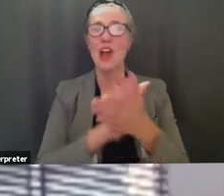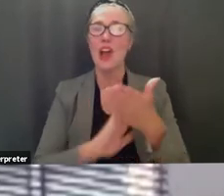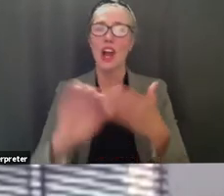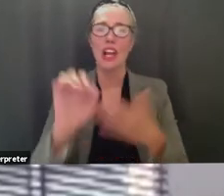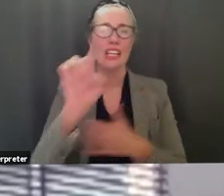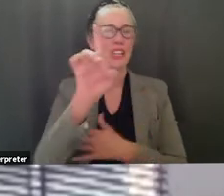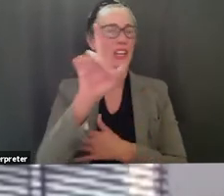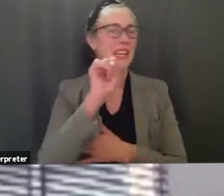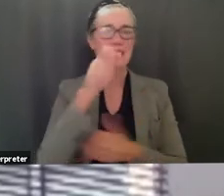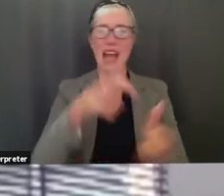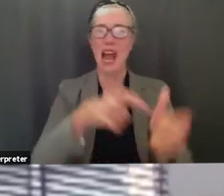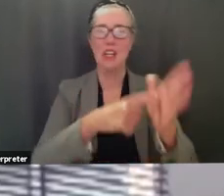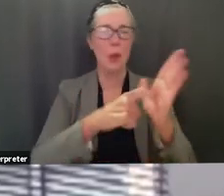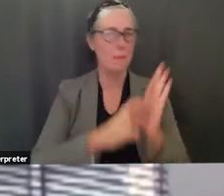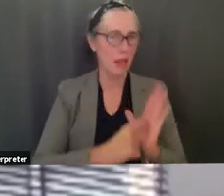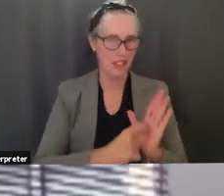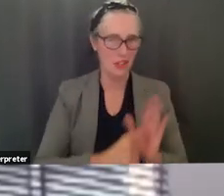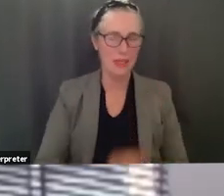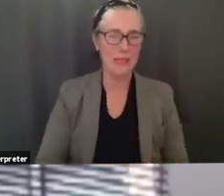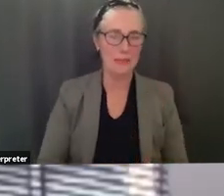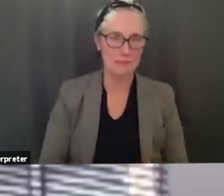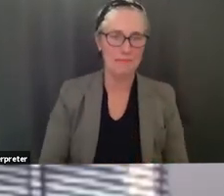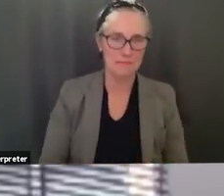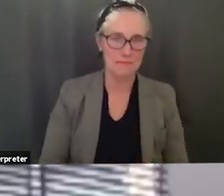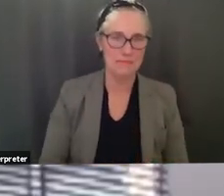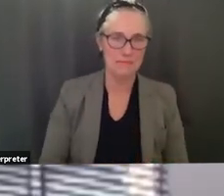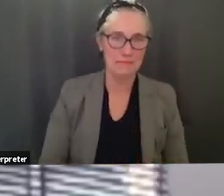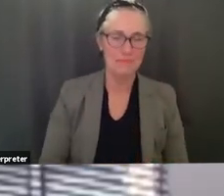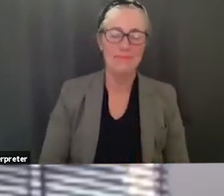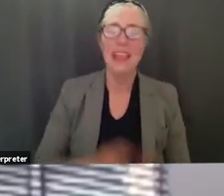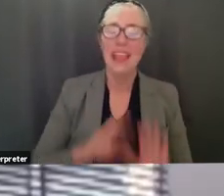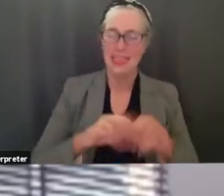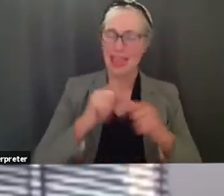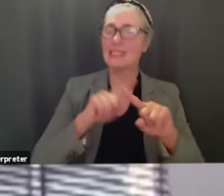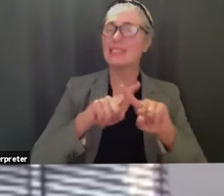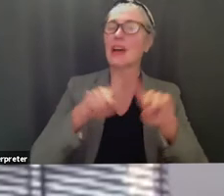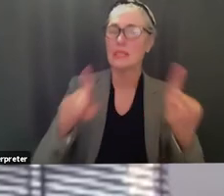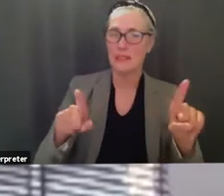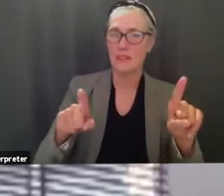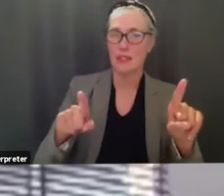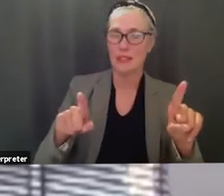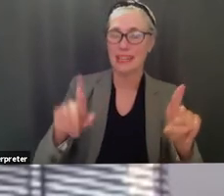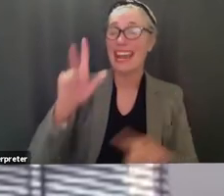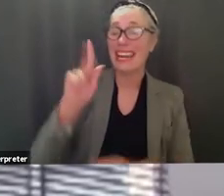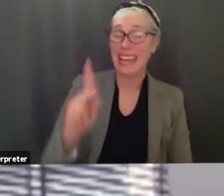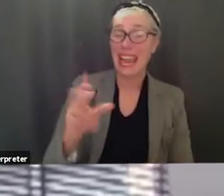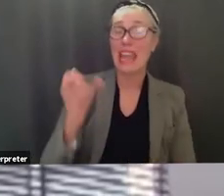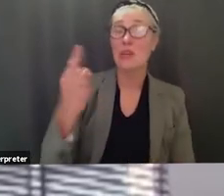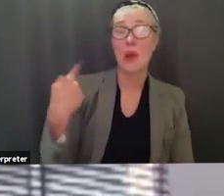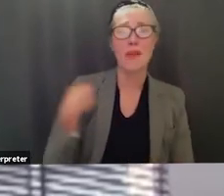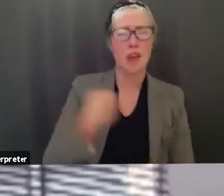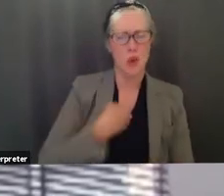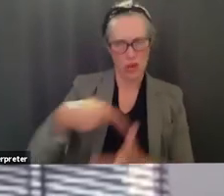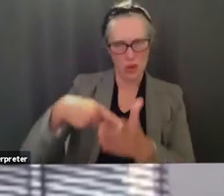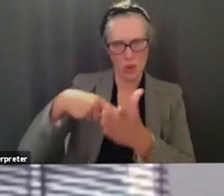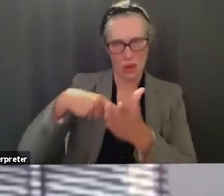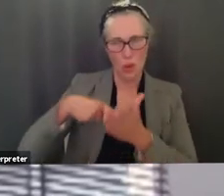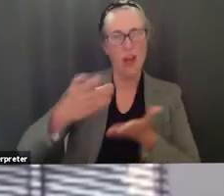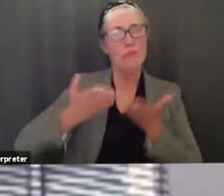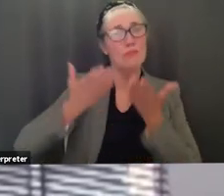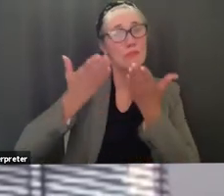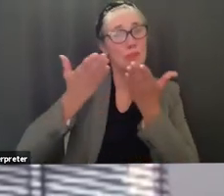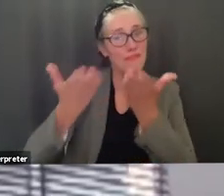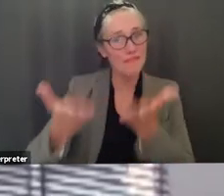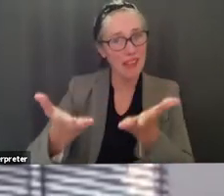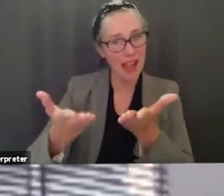compulsory i think that's the difference is we are required to provide and um